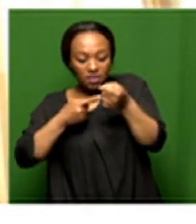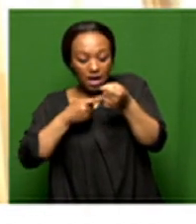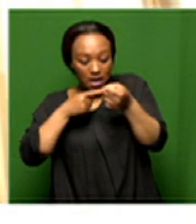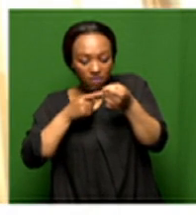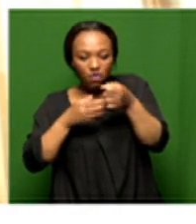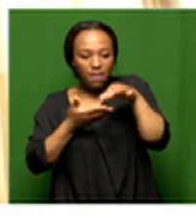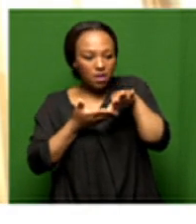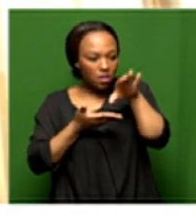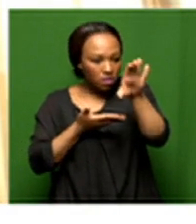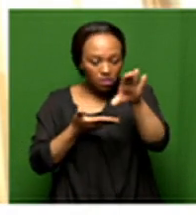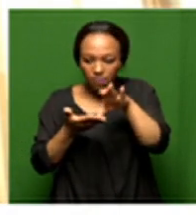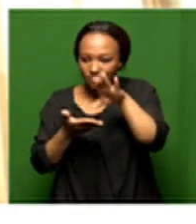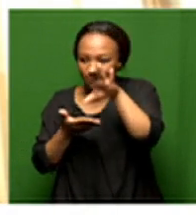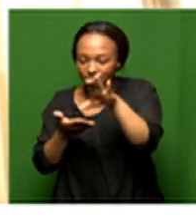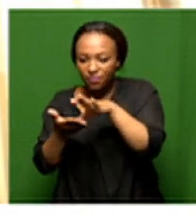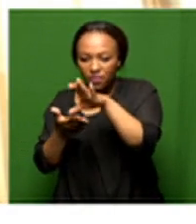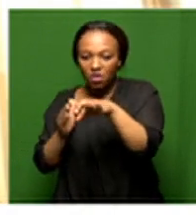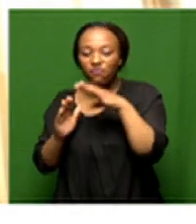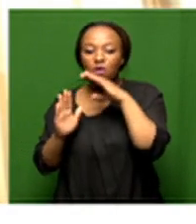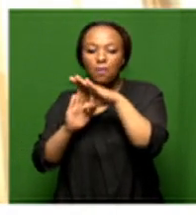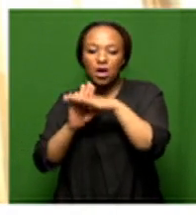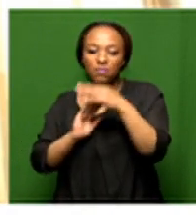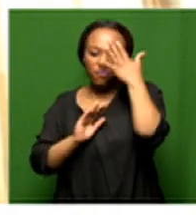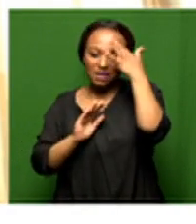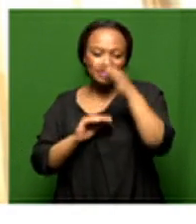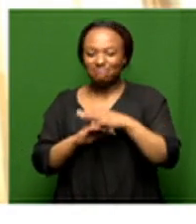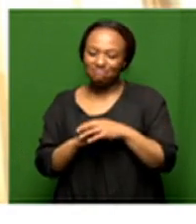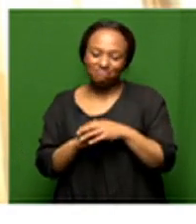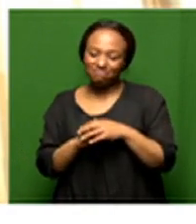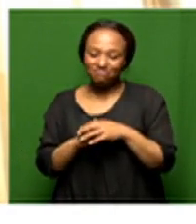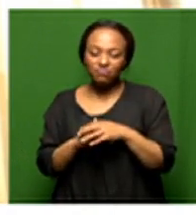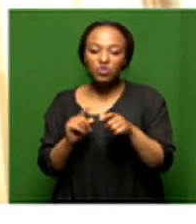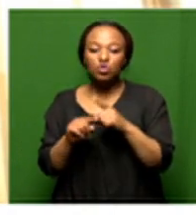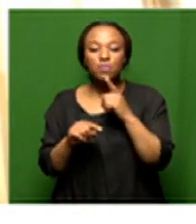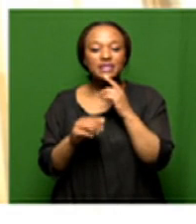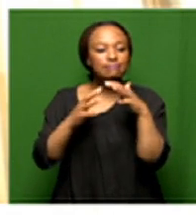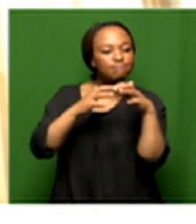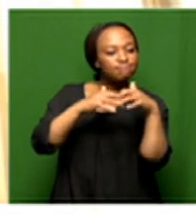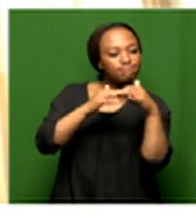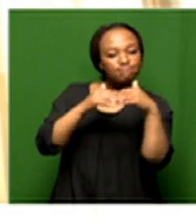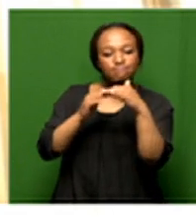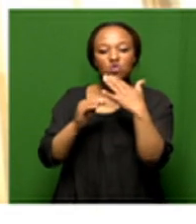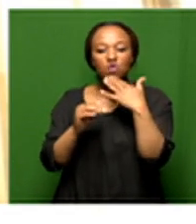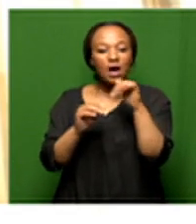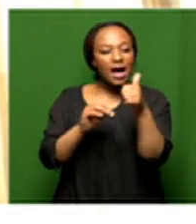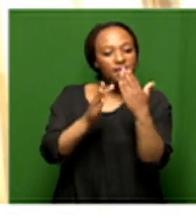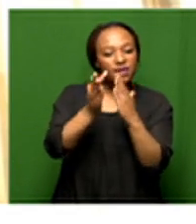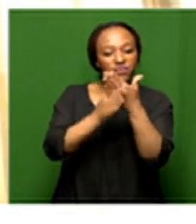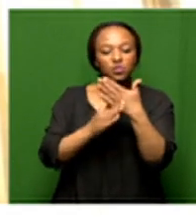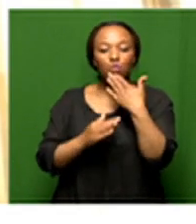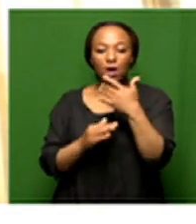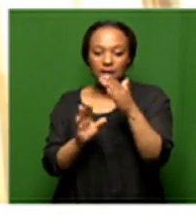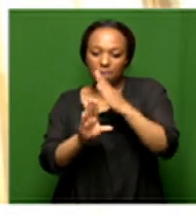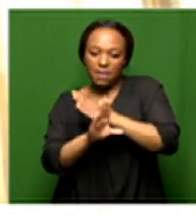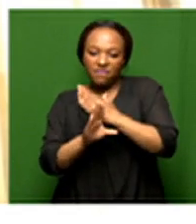aggressive programs so there's a need for for you to formulate the interventions that allow private sector participation and